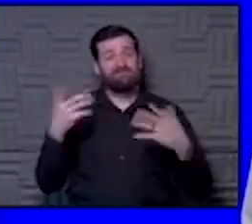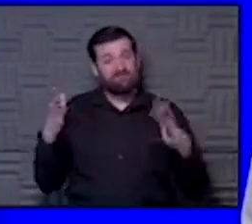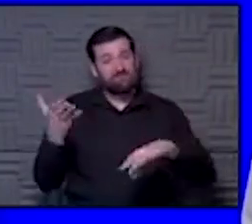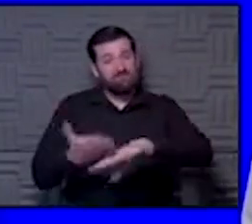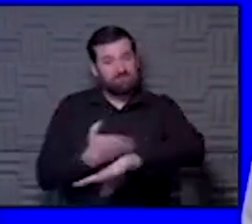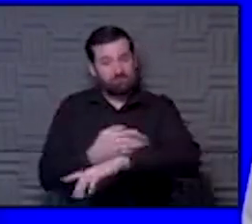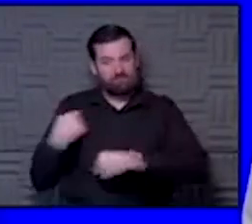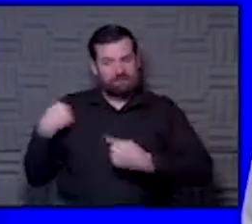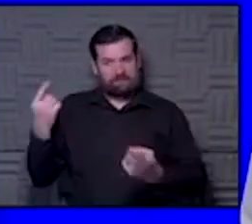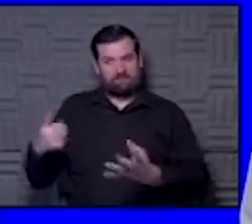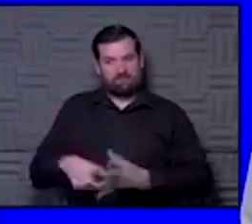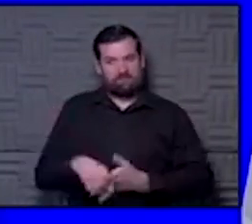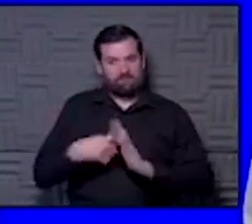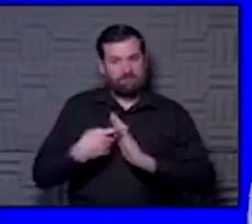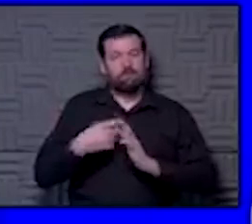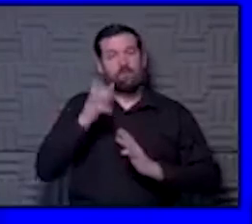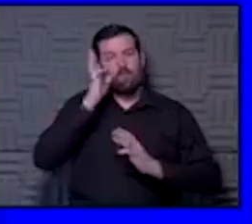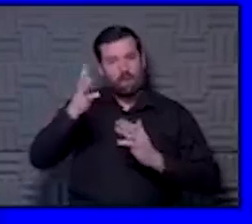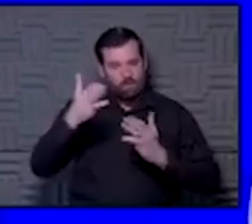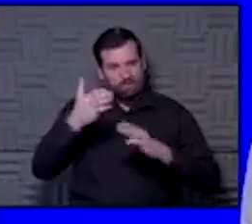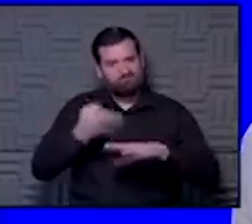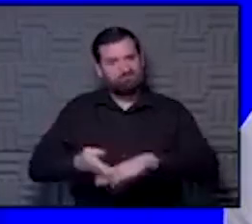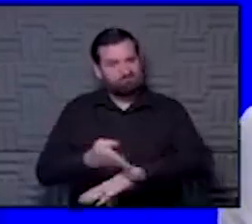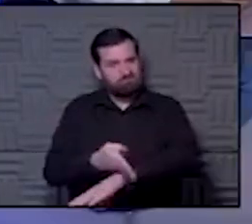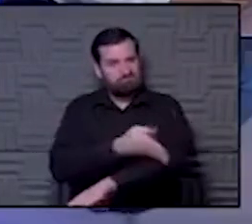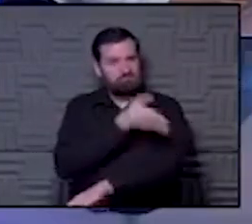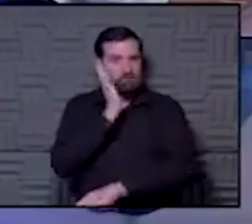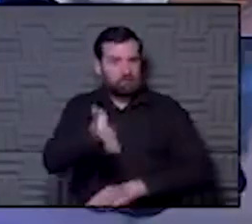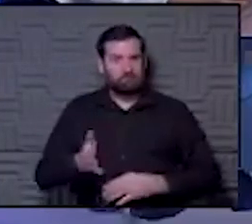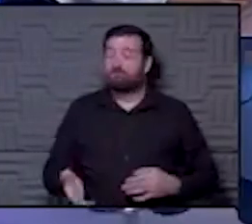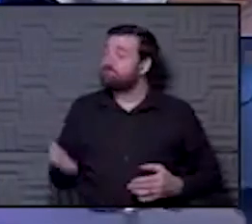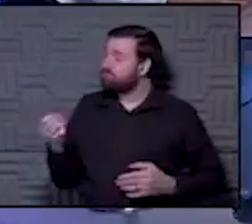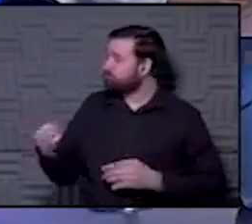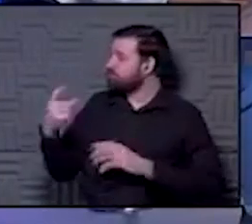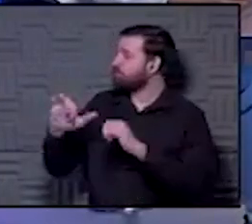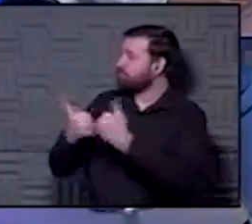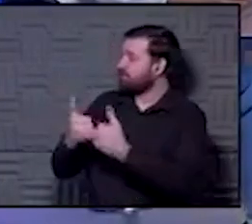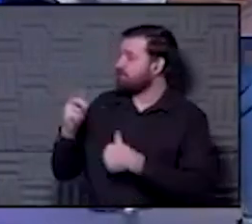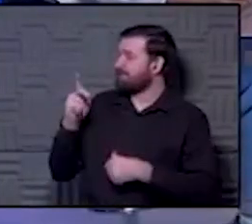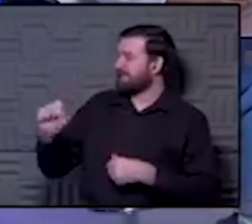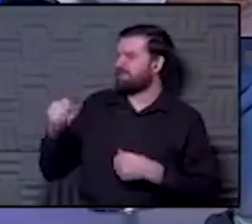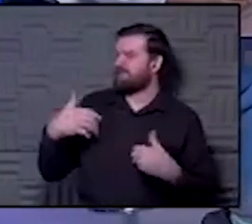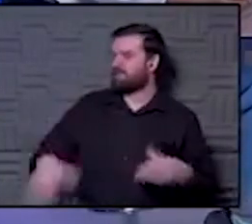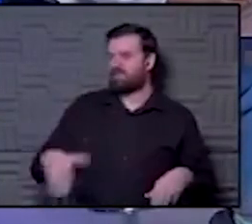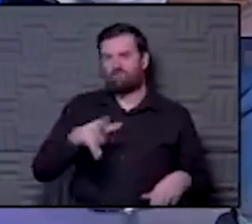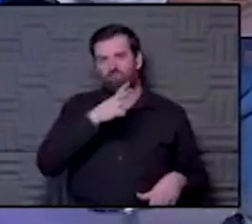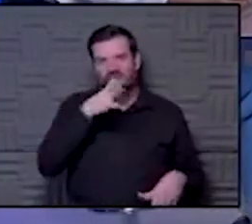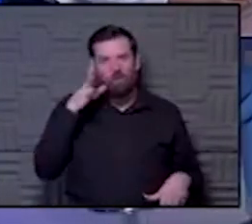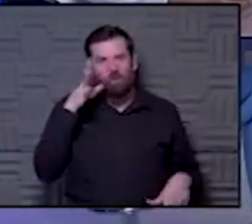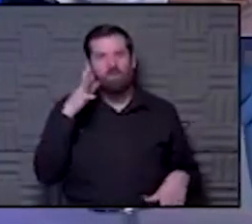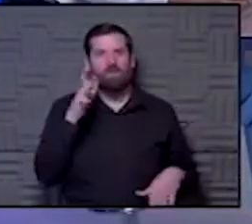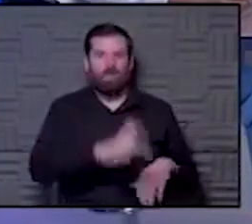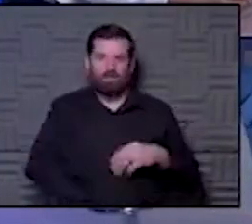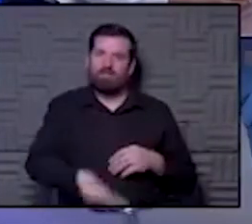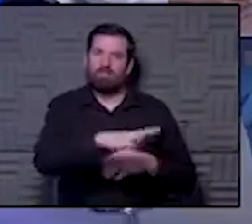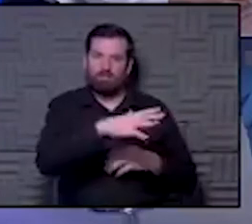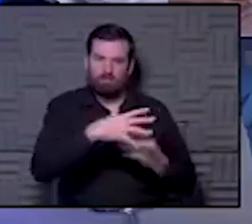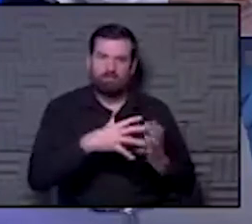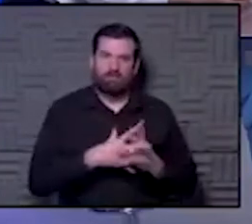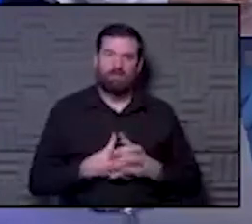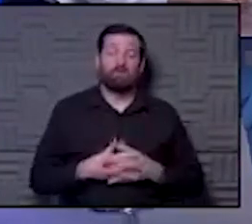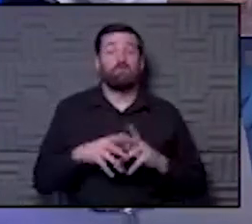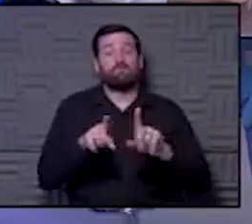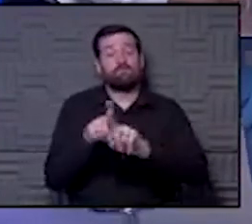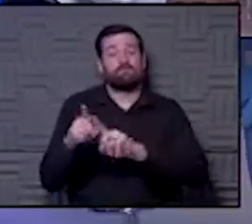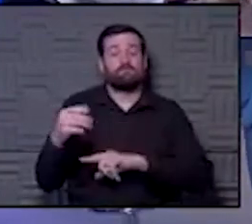since day one and will continue to improve as well. Yeah. And I think one of the challenges, Kansas is such a rural state. You have a lot of territory to cover. And you